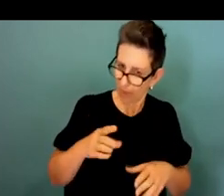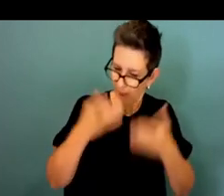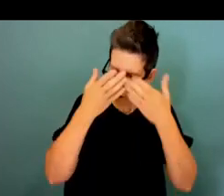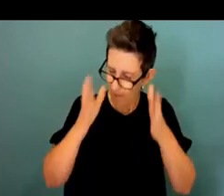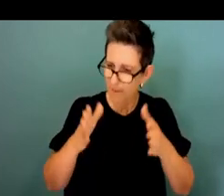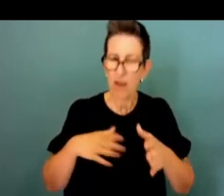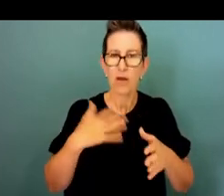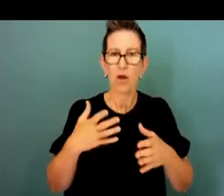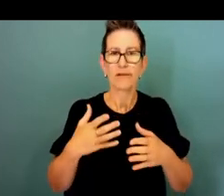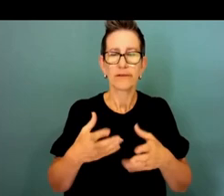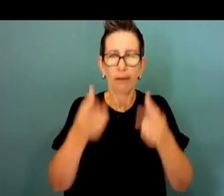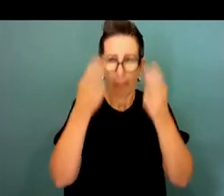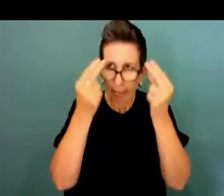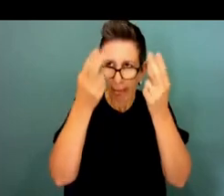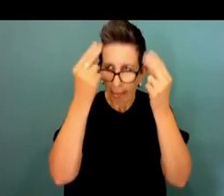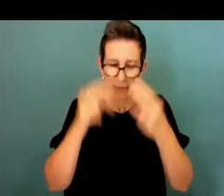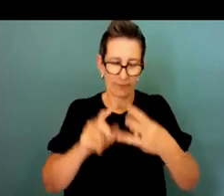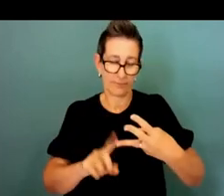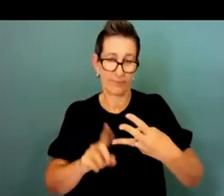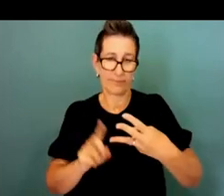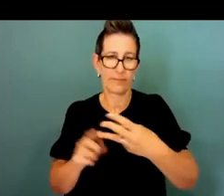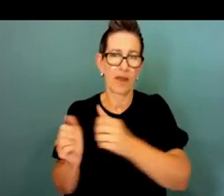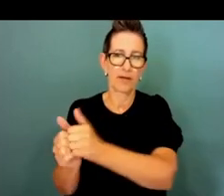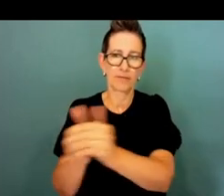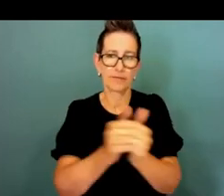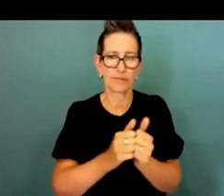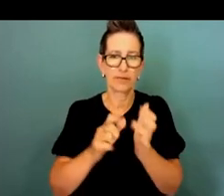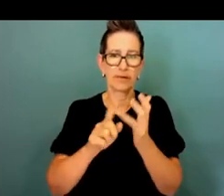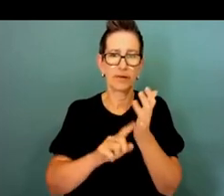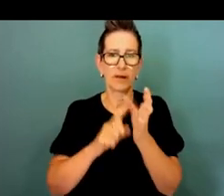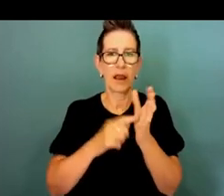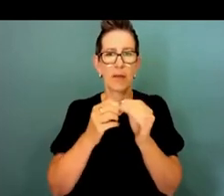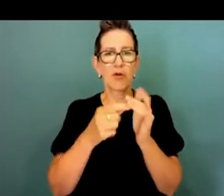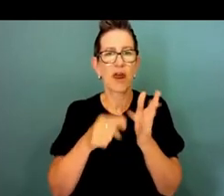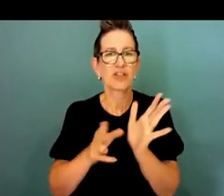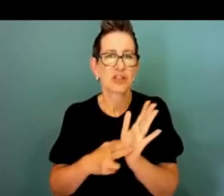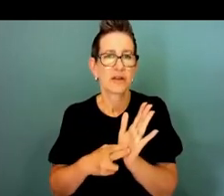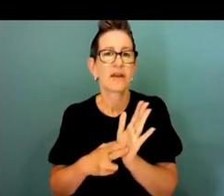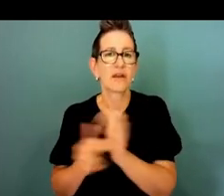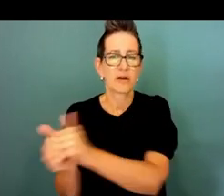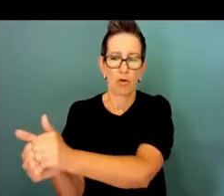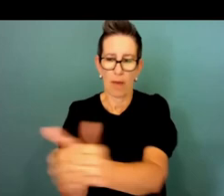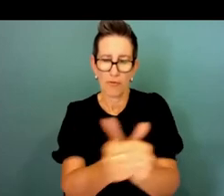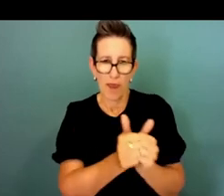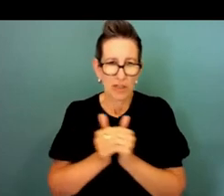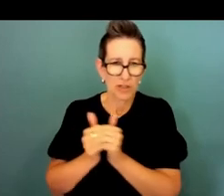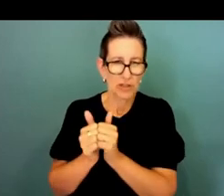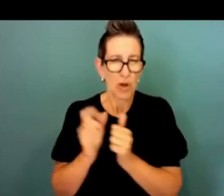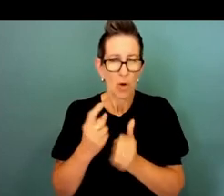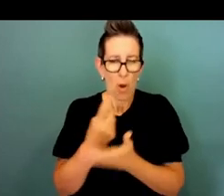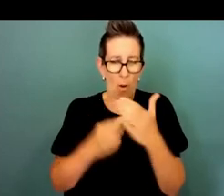a result collaboration is clearly something and not just collaboration across your department but across